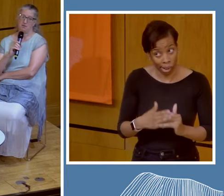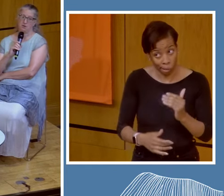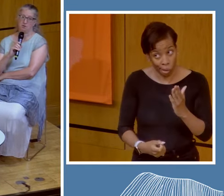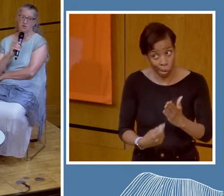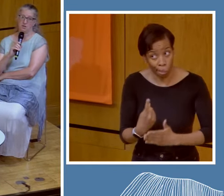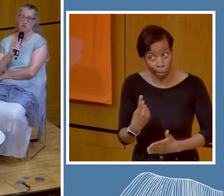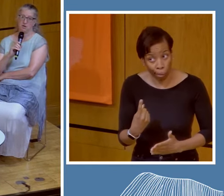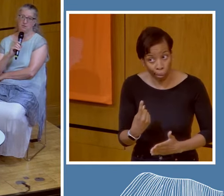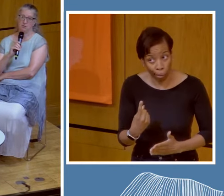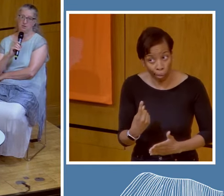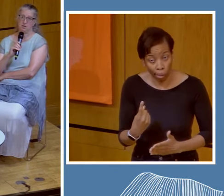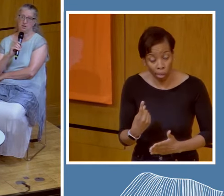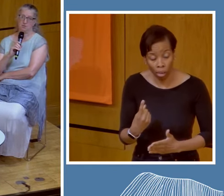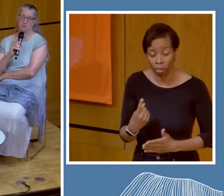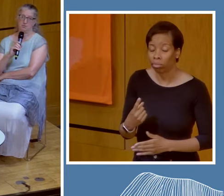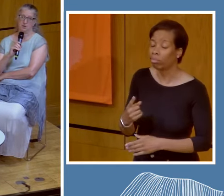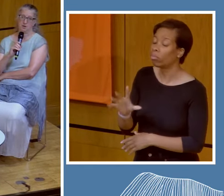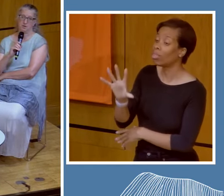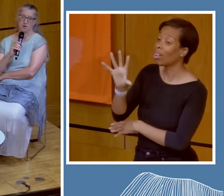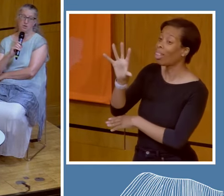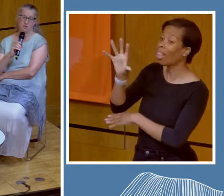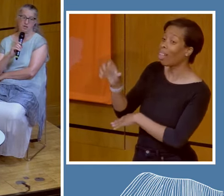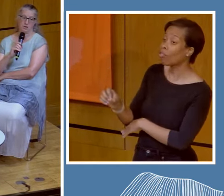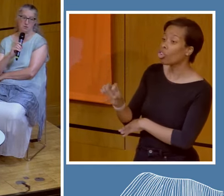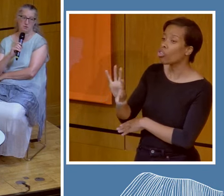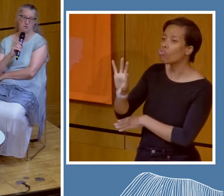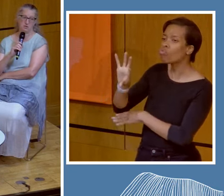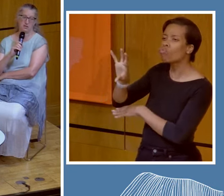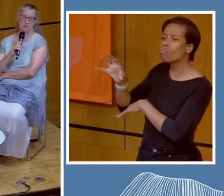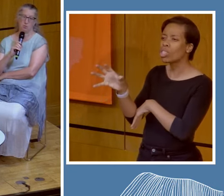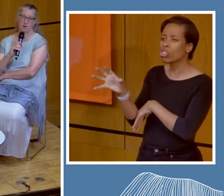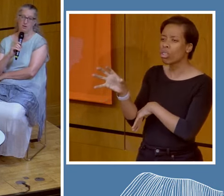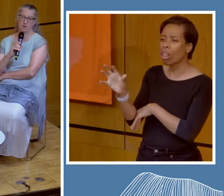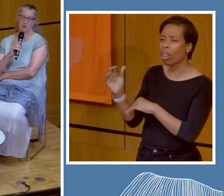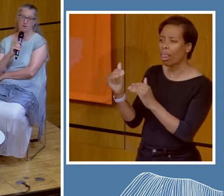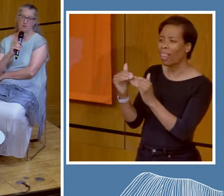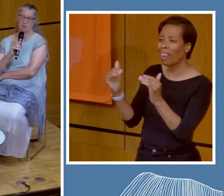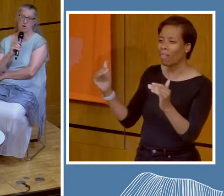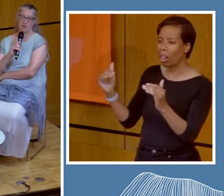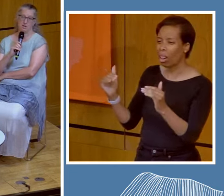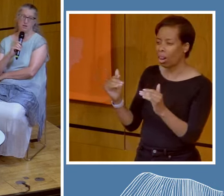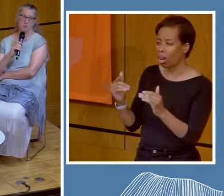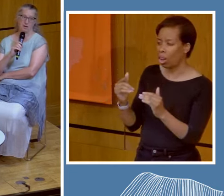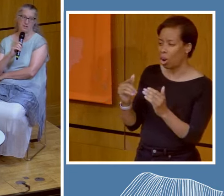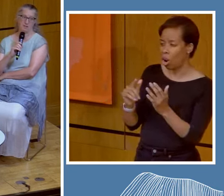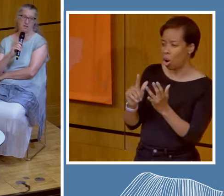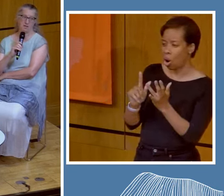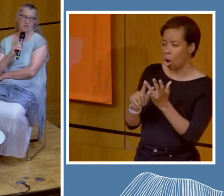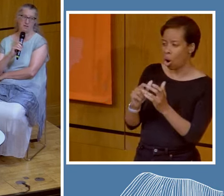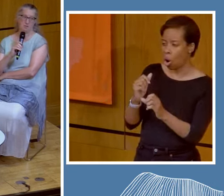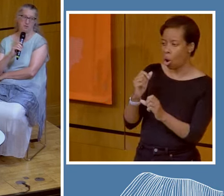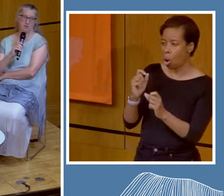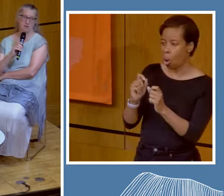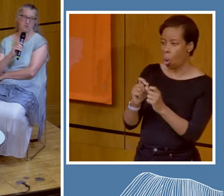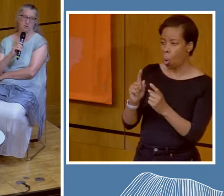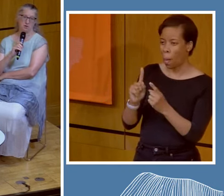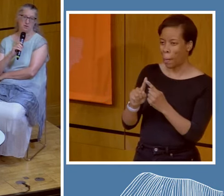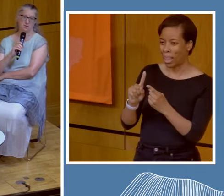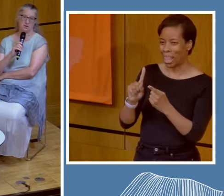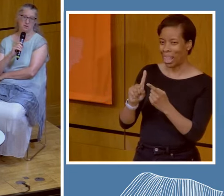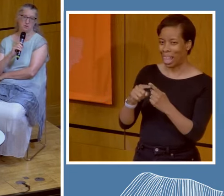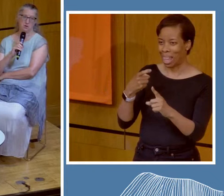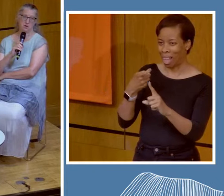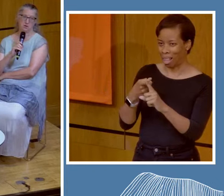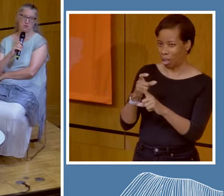at the African regional level, the Ogiek community have won the right to go back to their land, to be in their